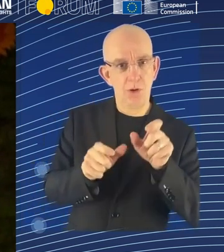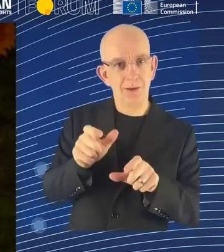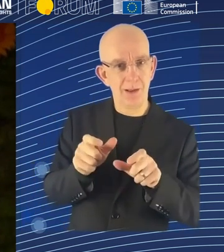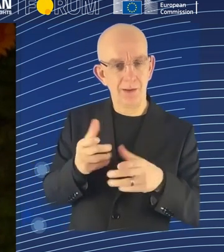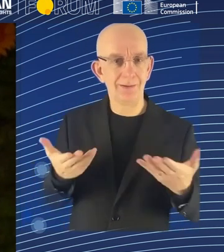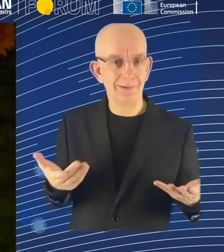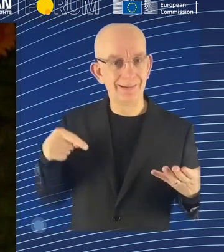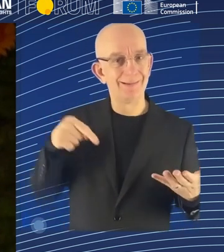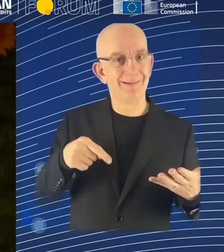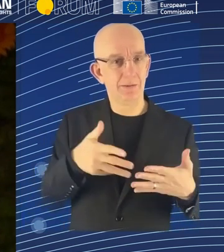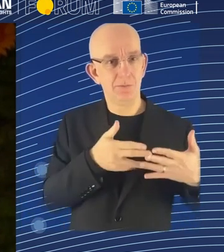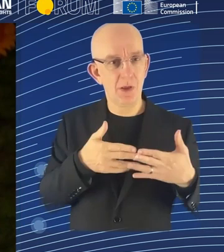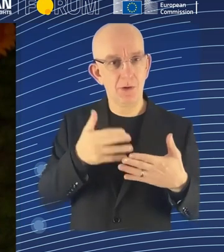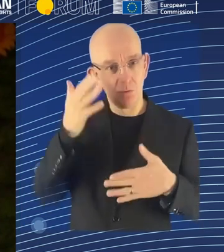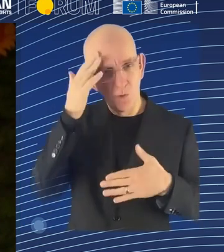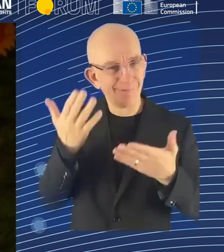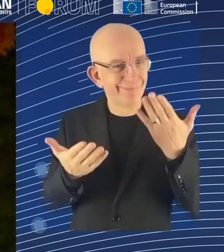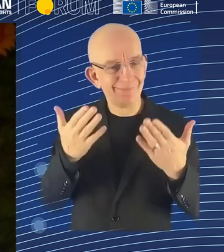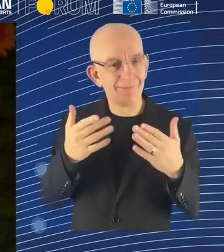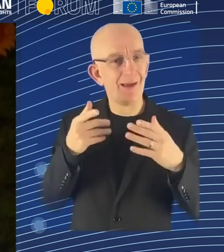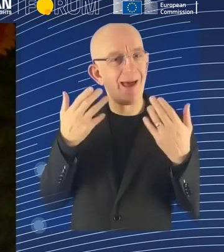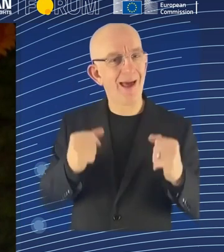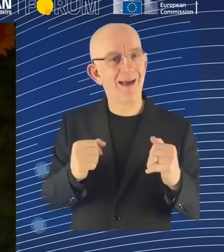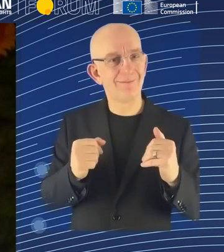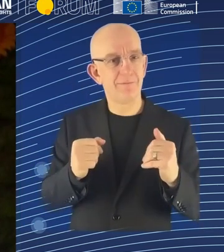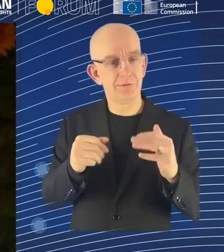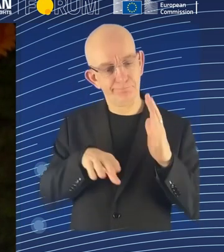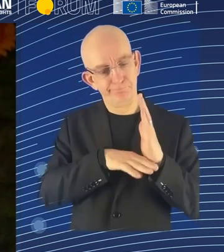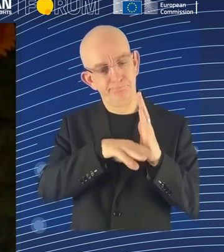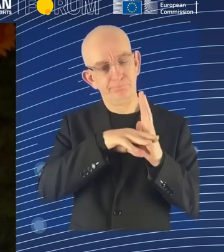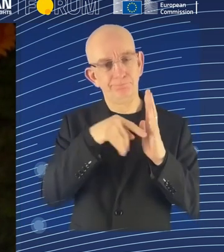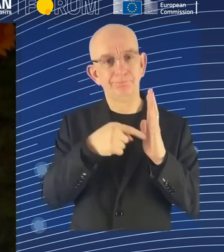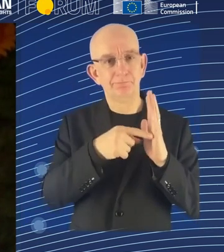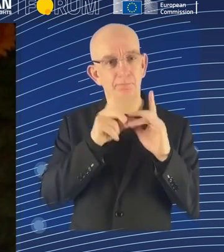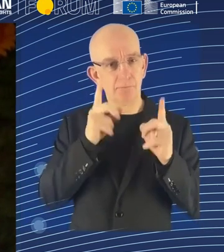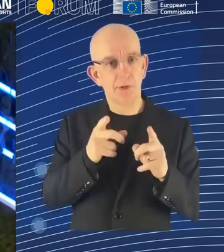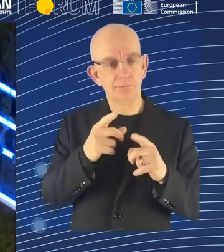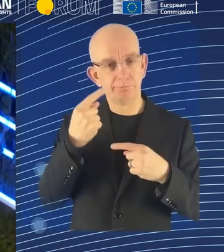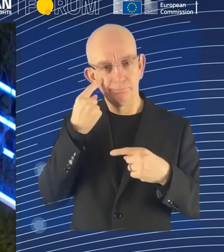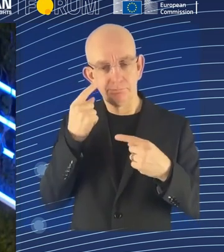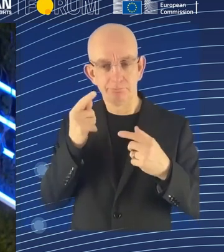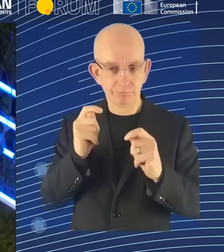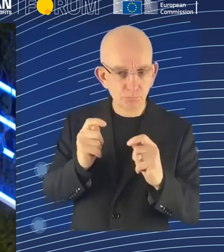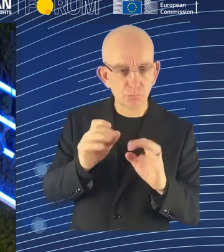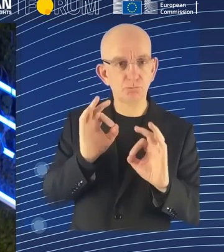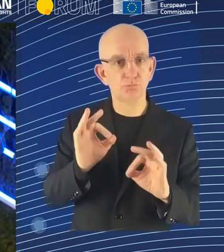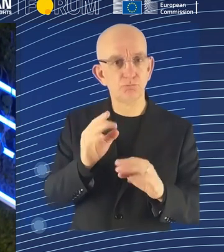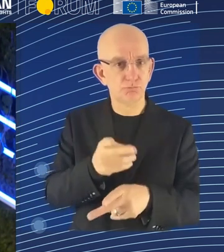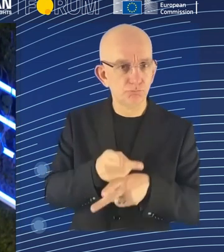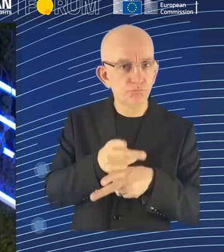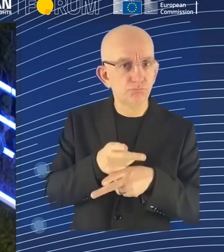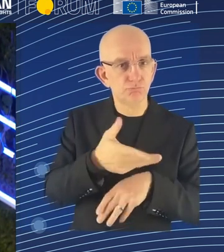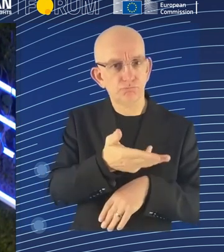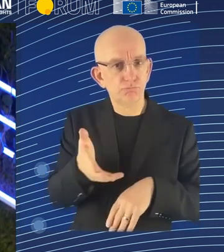is unionized. And so workers are really dependent on law to protect them. Great. Thank you. Thank you. So it's very